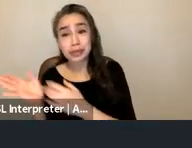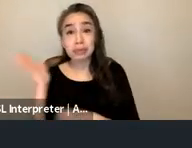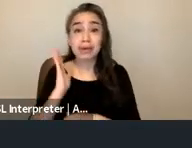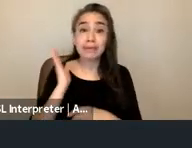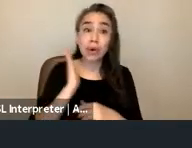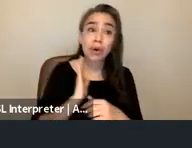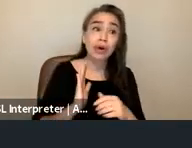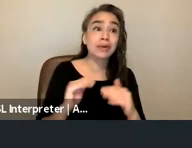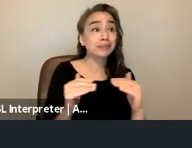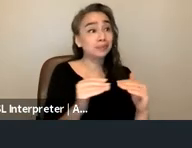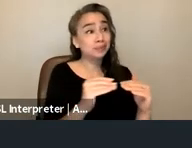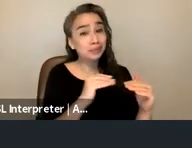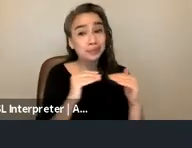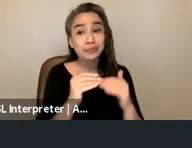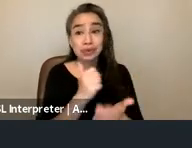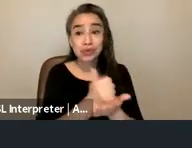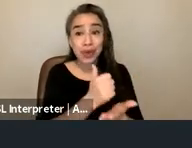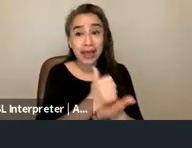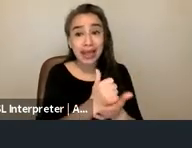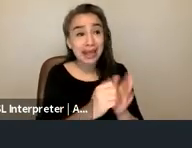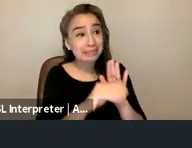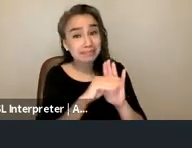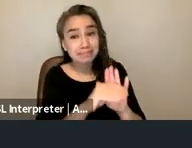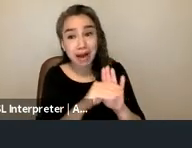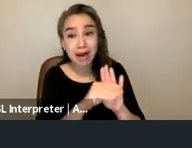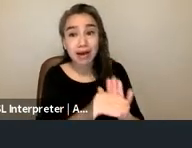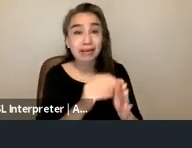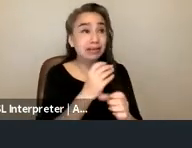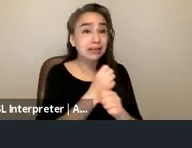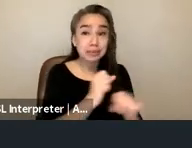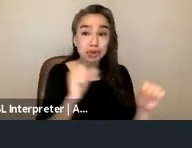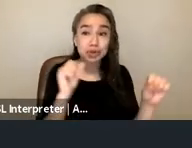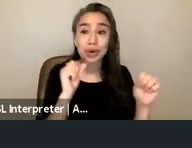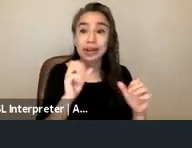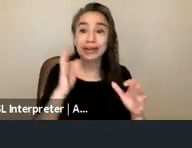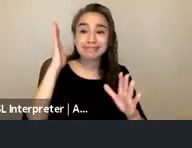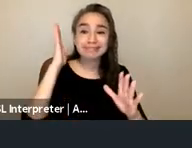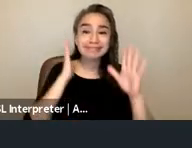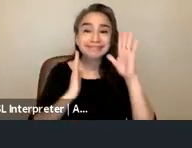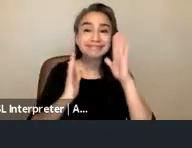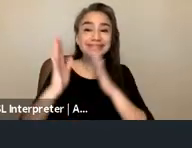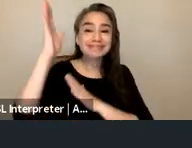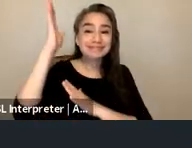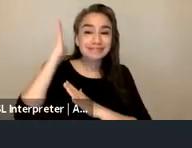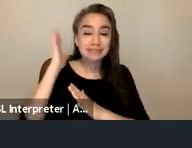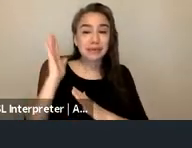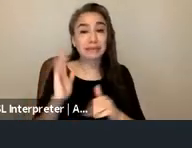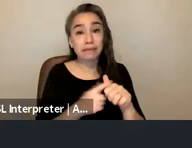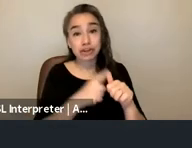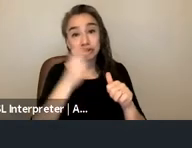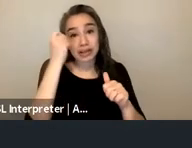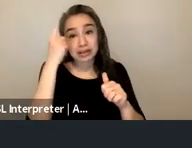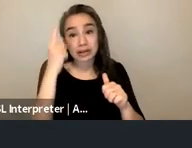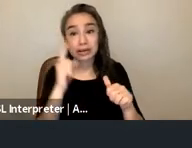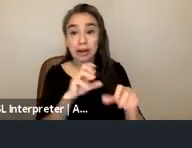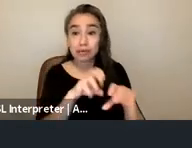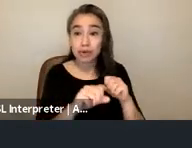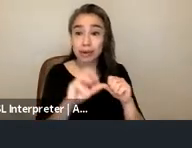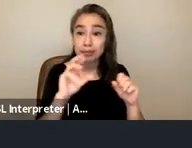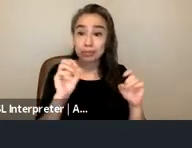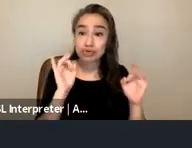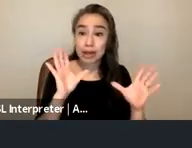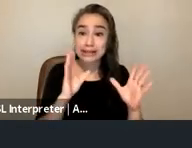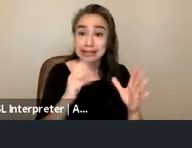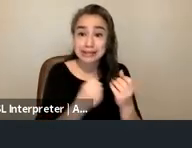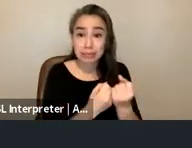mutual aid models of um kind of our original understanding of rape crisis support to adaptations of non